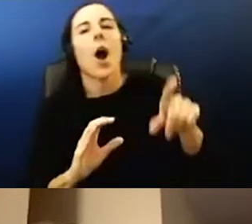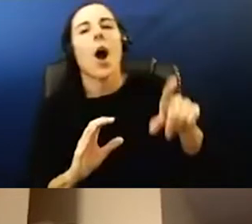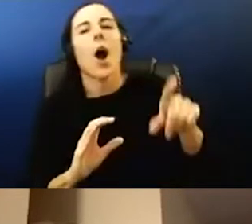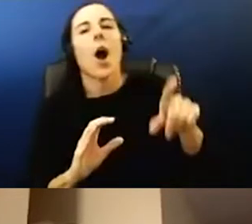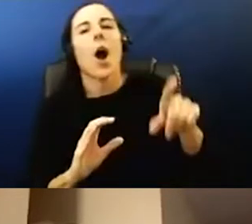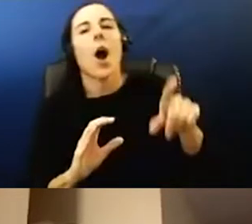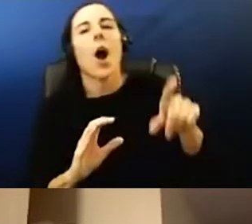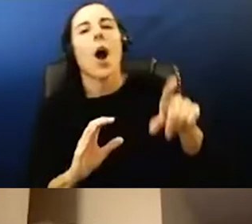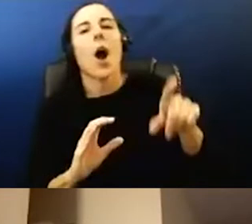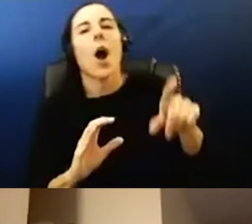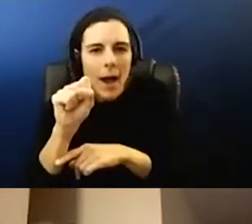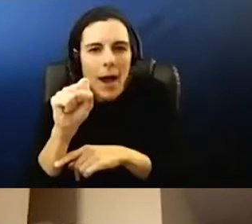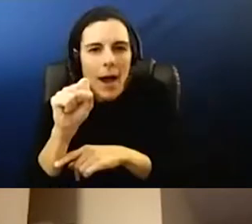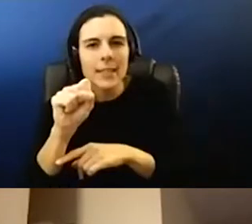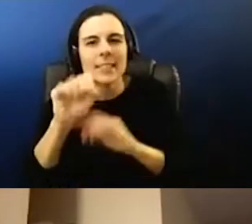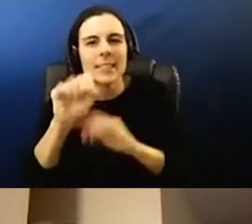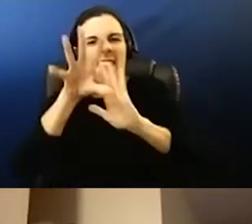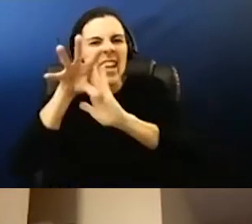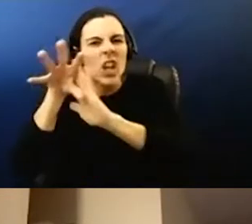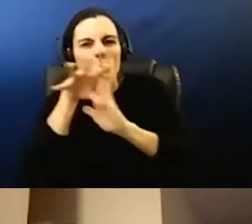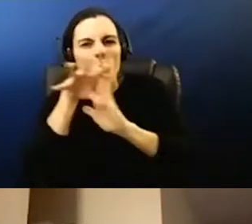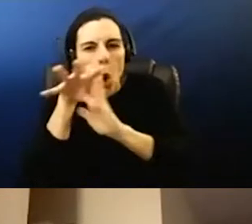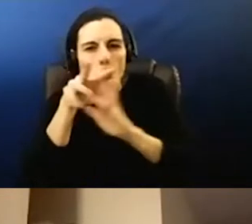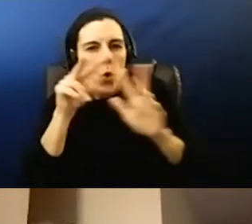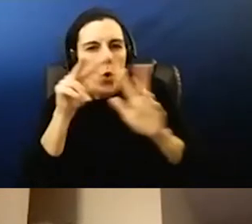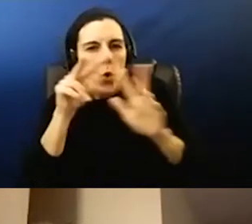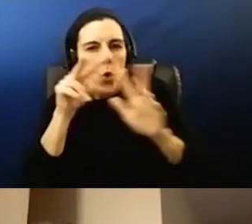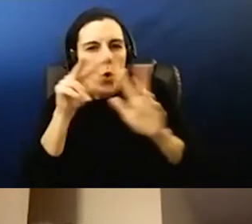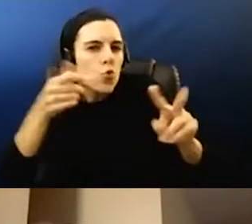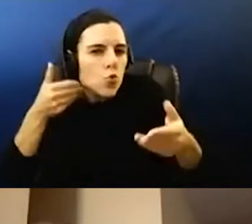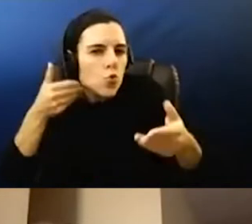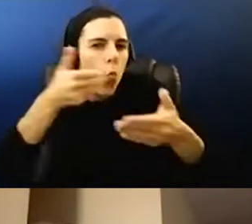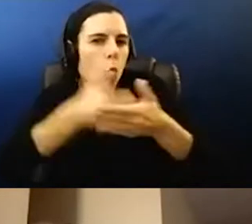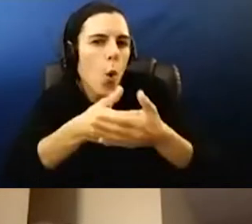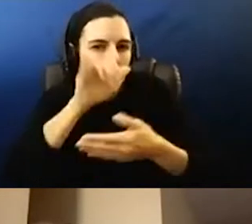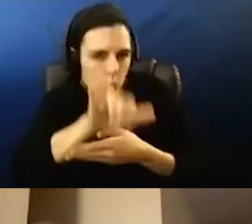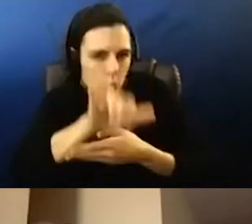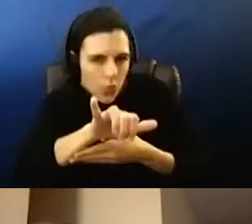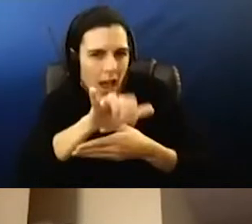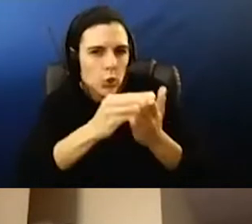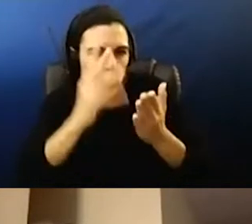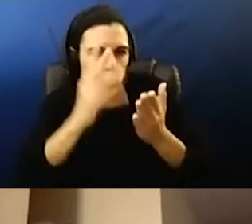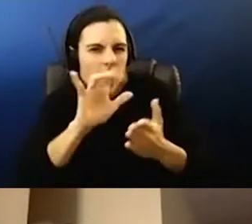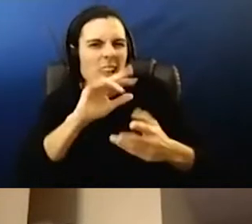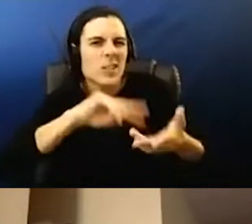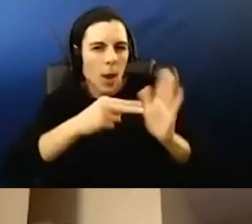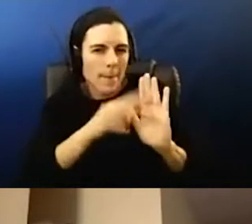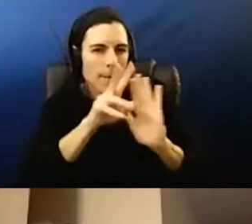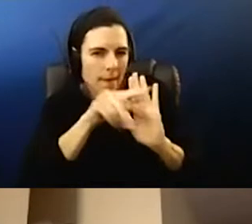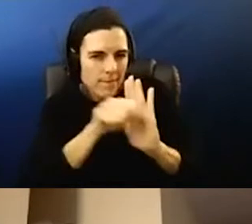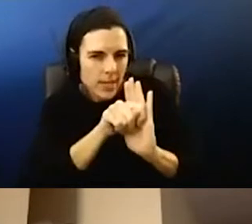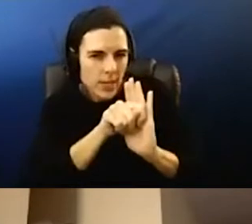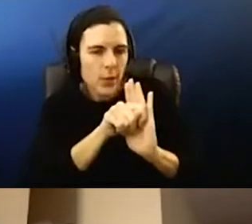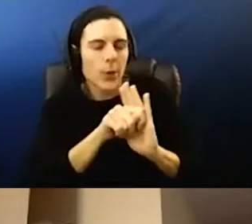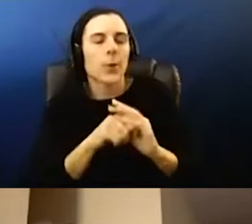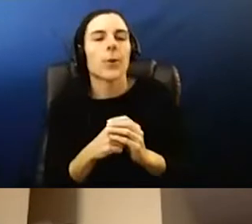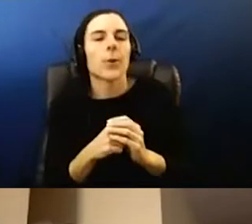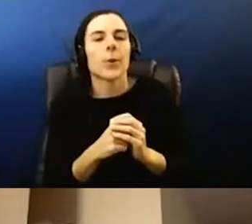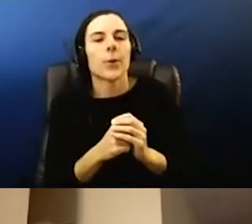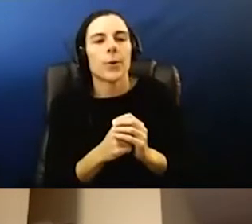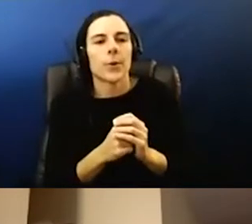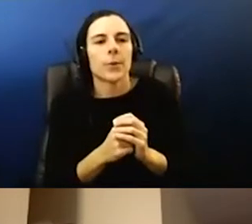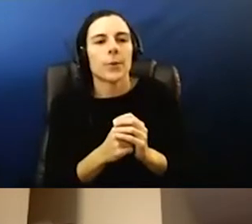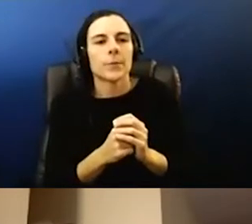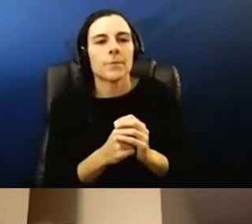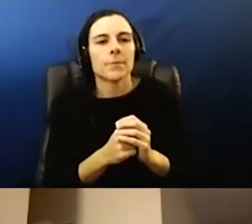bus that we can pull video from, from, from the bus footage, um, those kinds of things. Um, if there, it's almost always bus video.